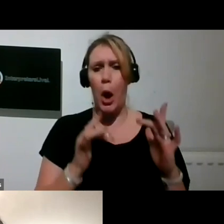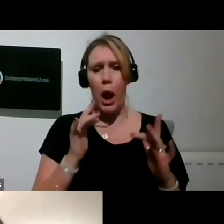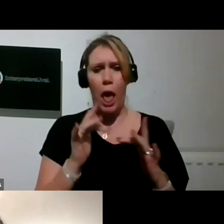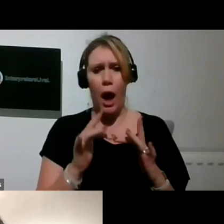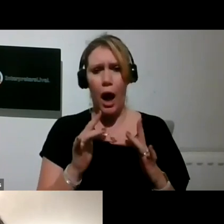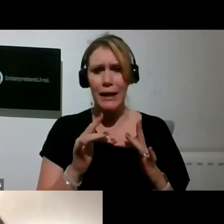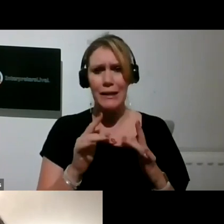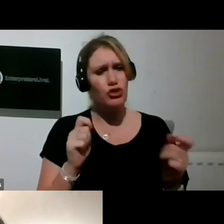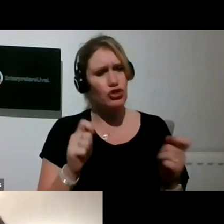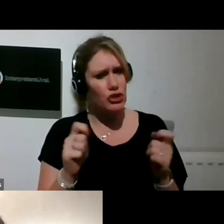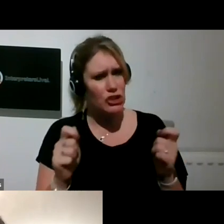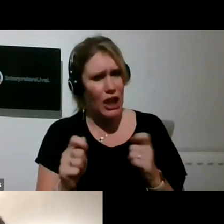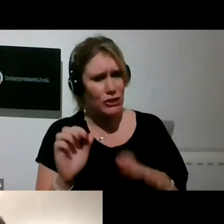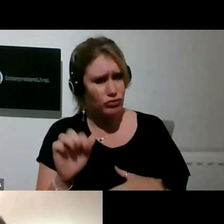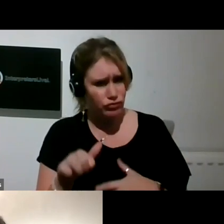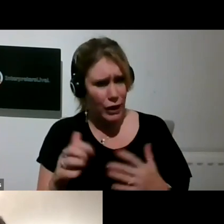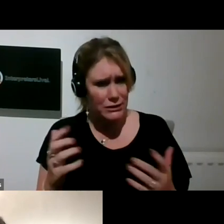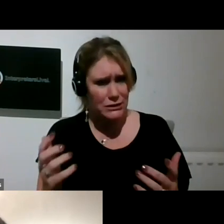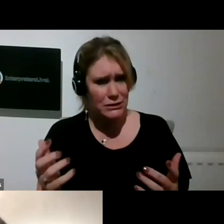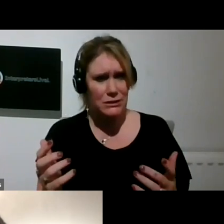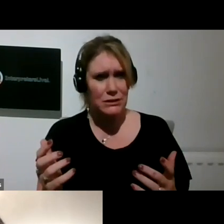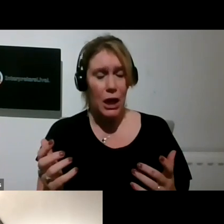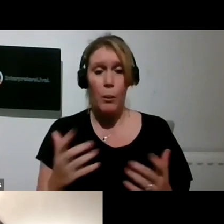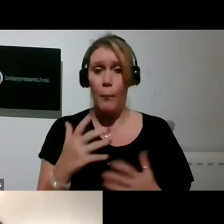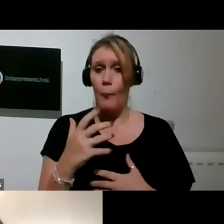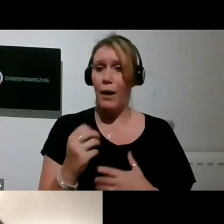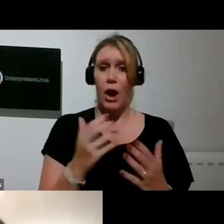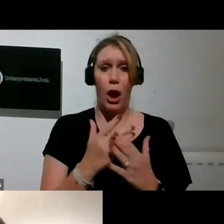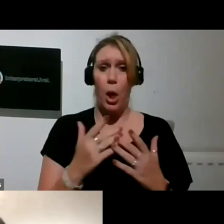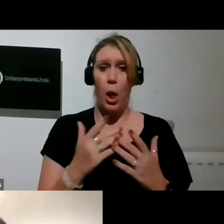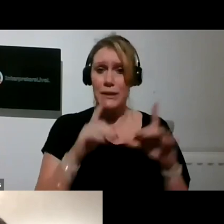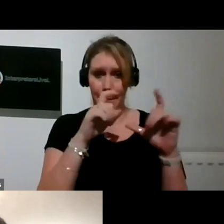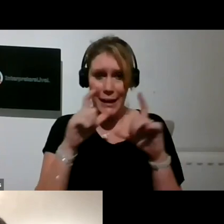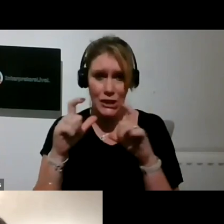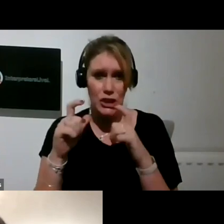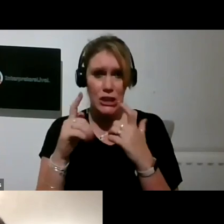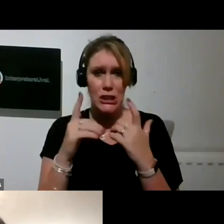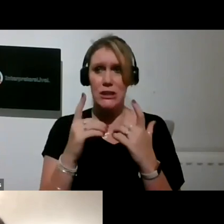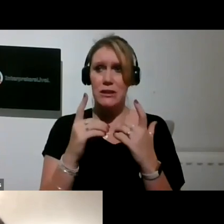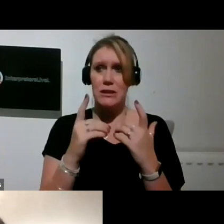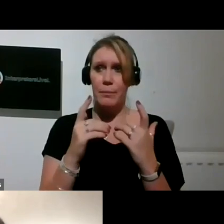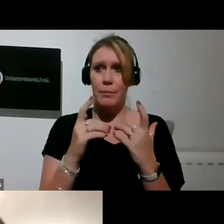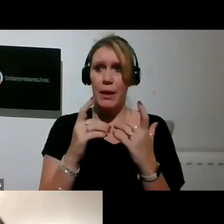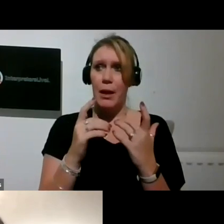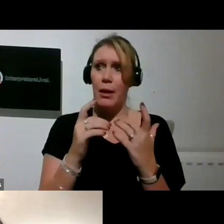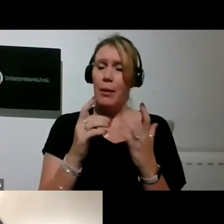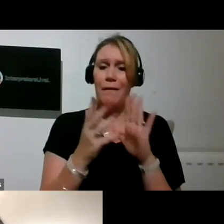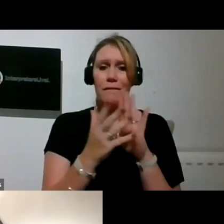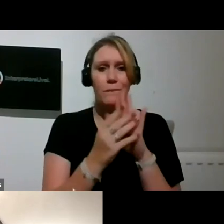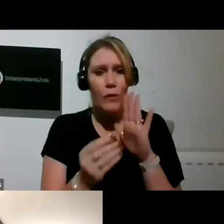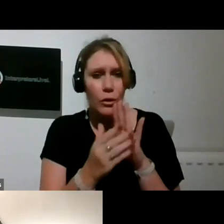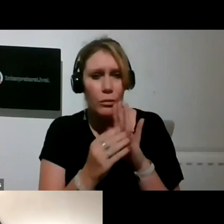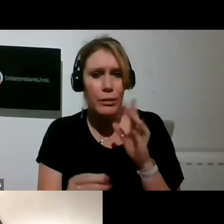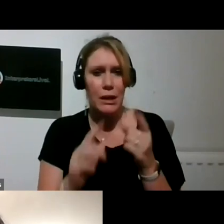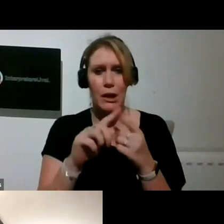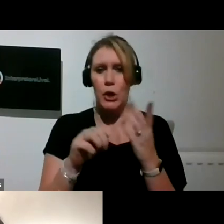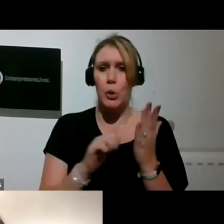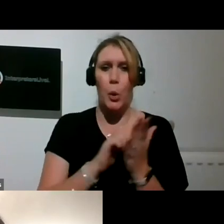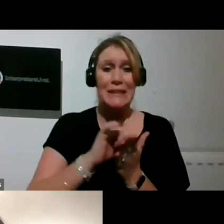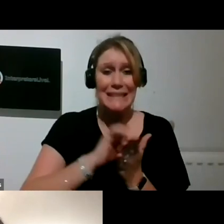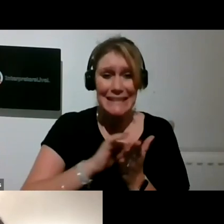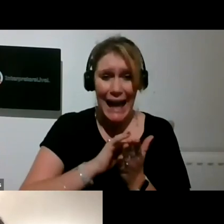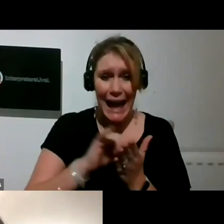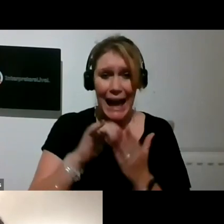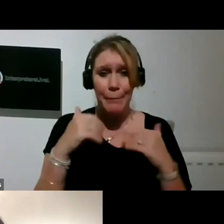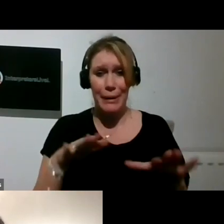we have all of these pictures that have been photographed and scanned. That's not the same as our usual open exhibitions where